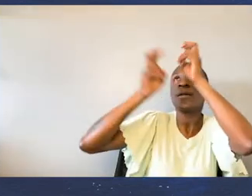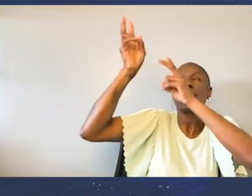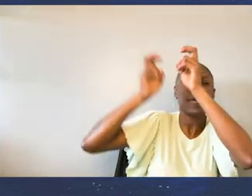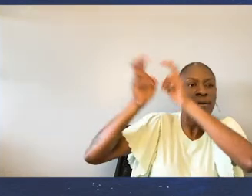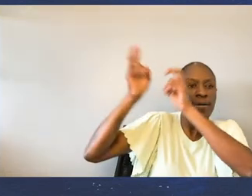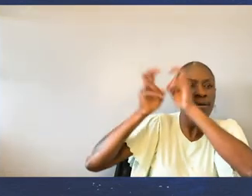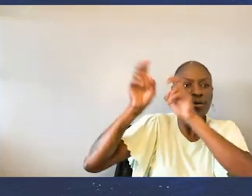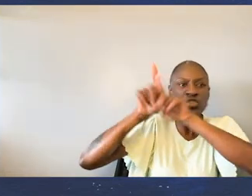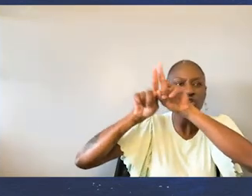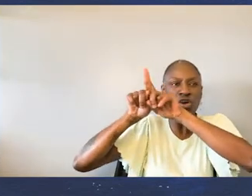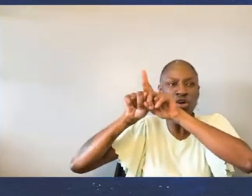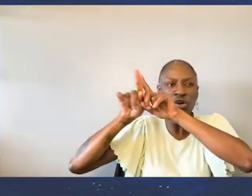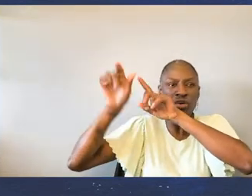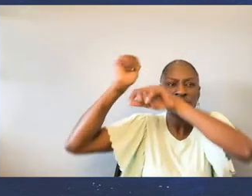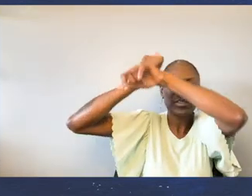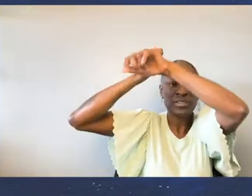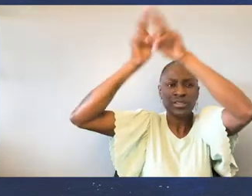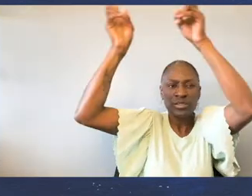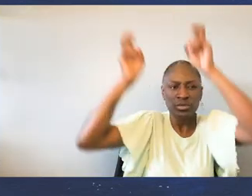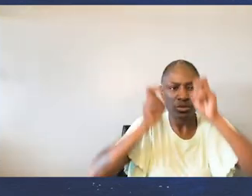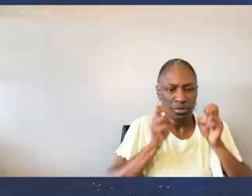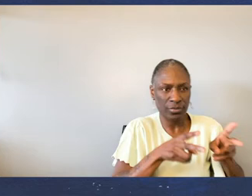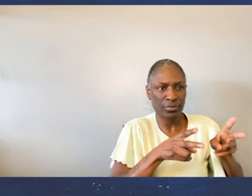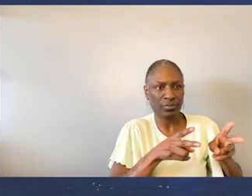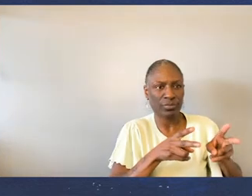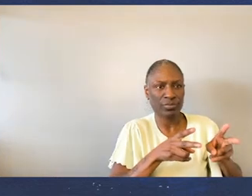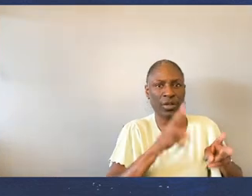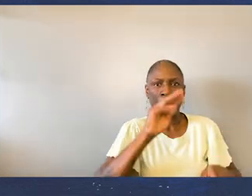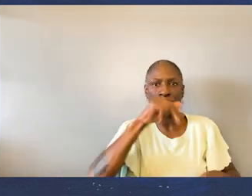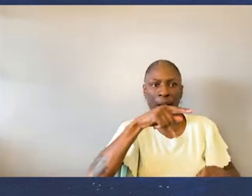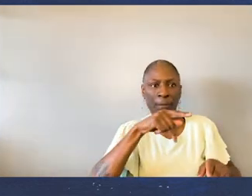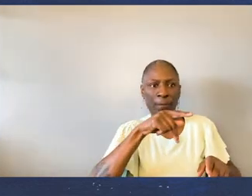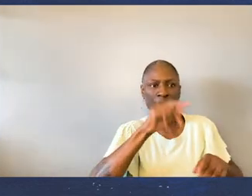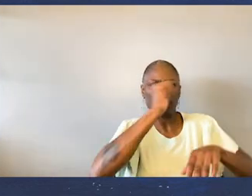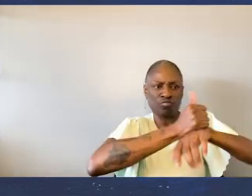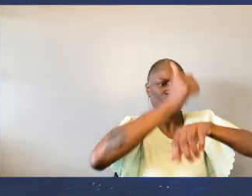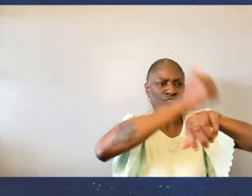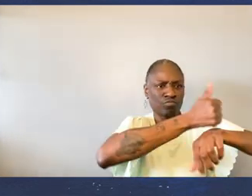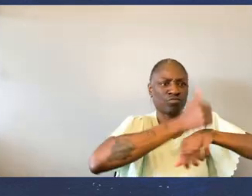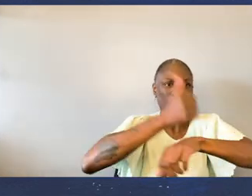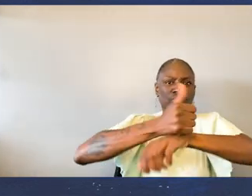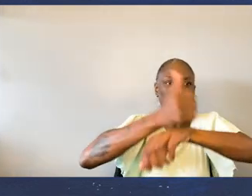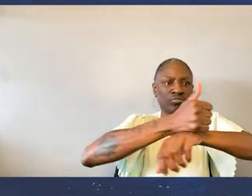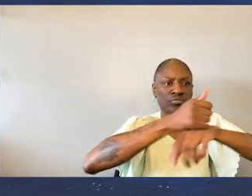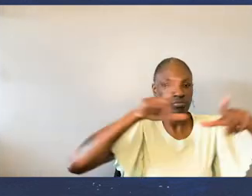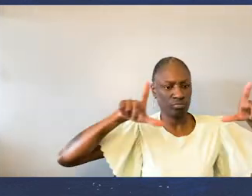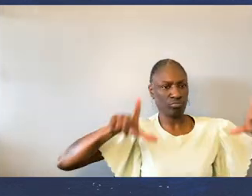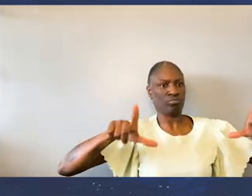All sightings of a star Were plotted And then averaged To determine Its place on the map